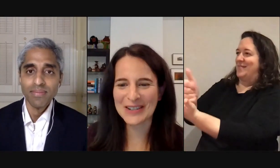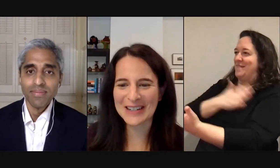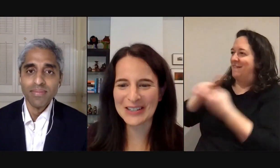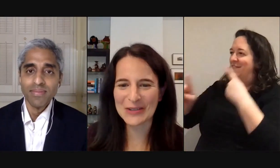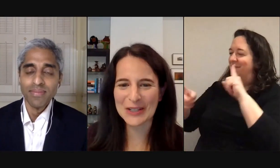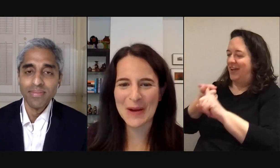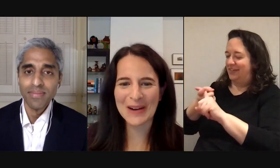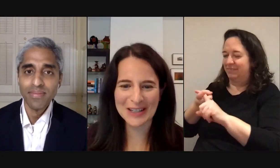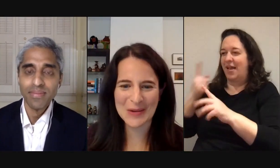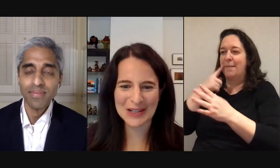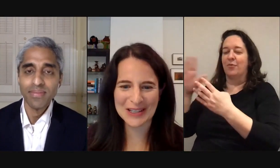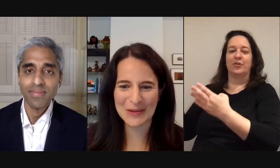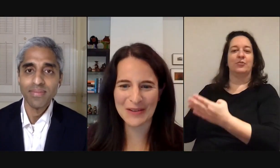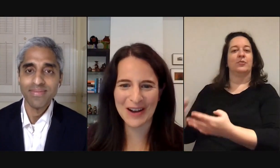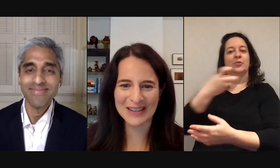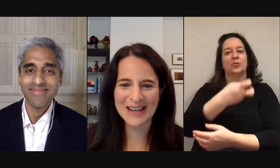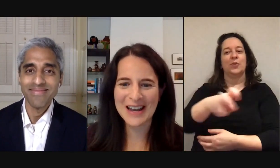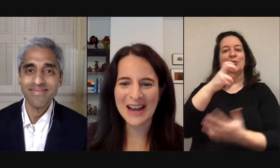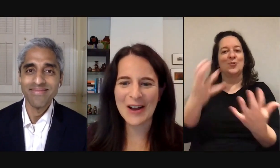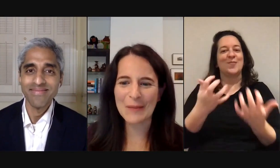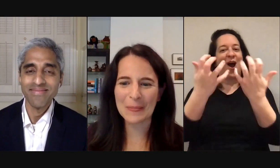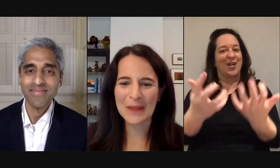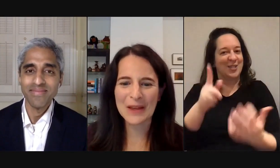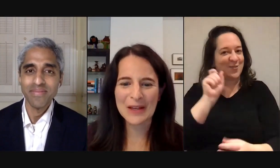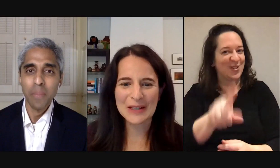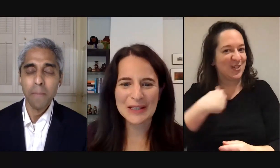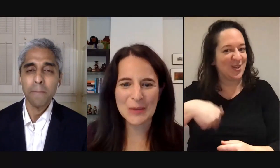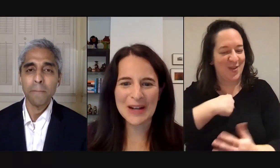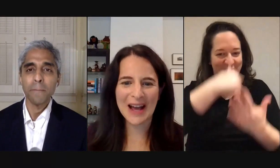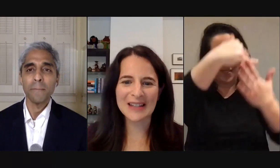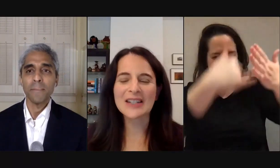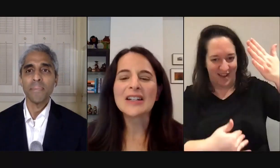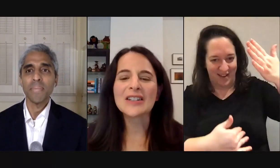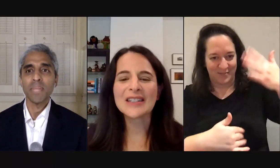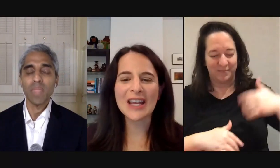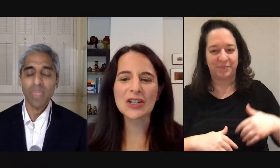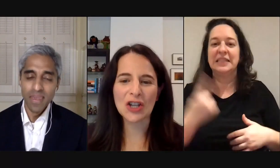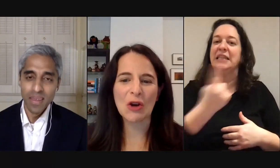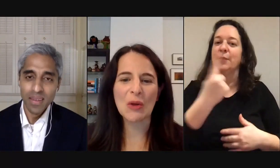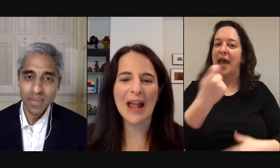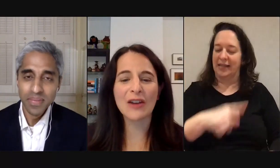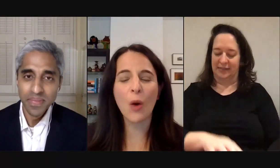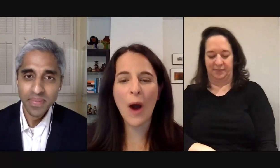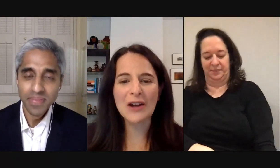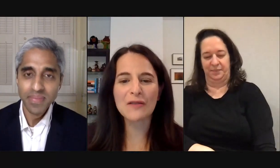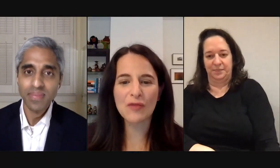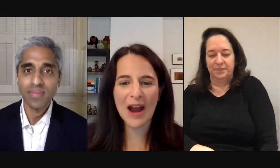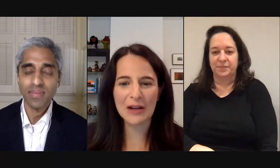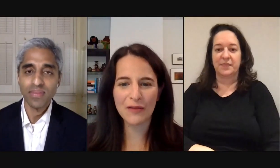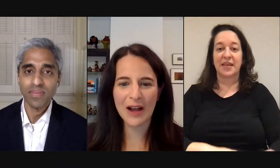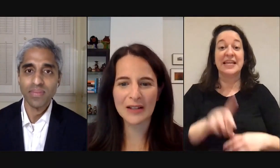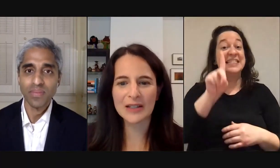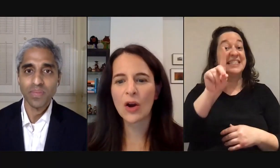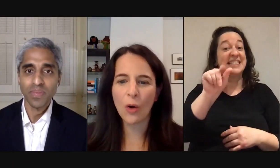i am going to turn it to some audience questions that we've gotten um someone asked does data show that having a wider